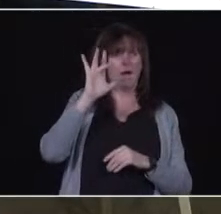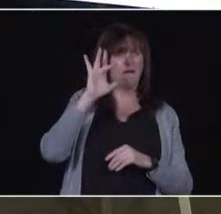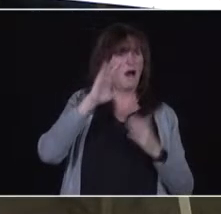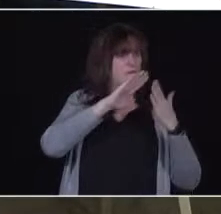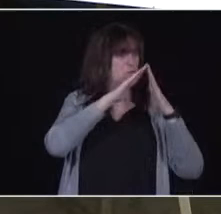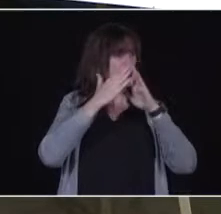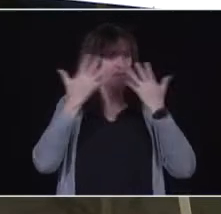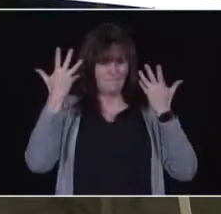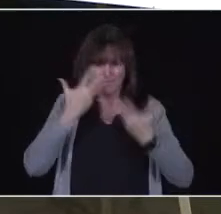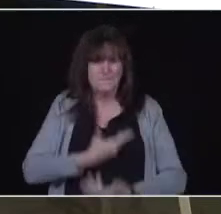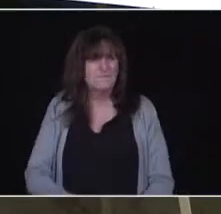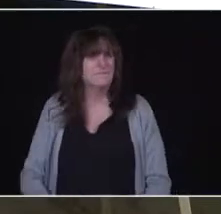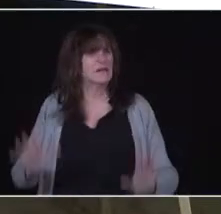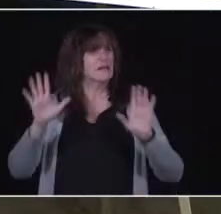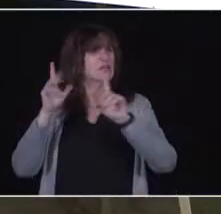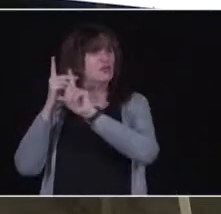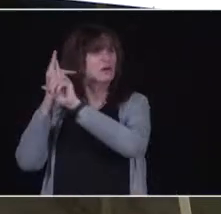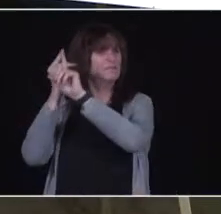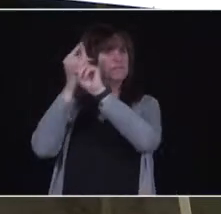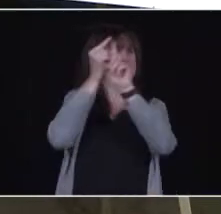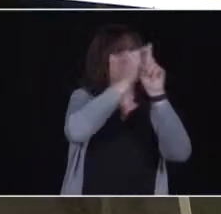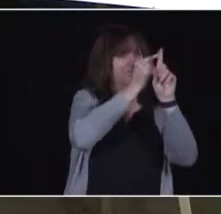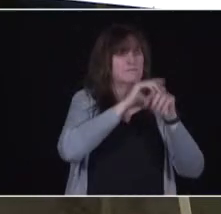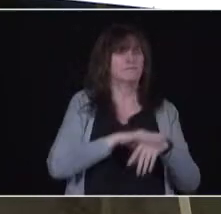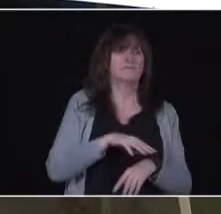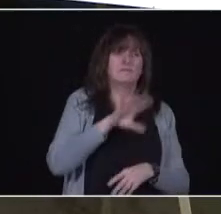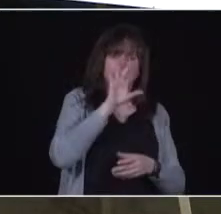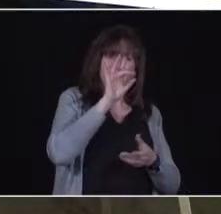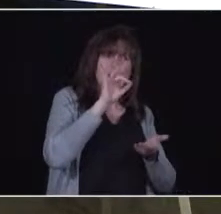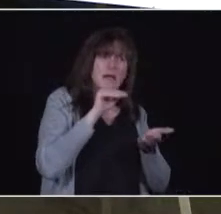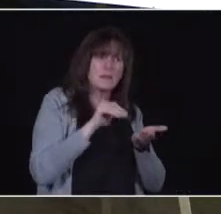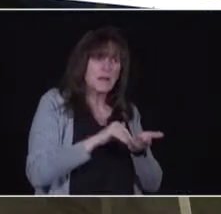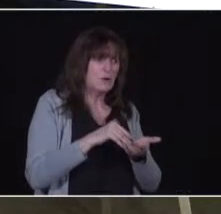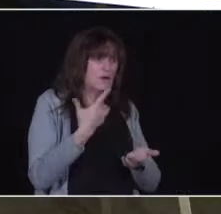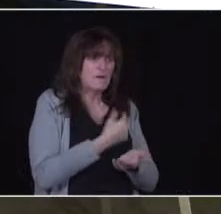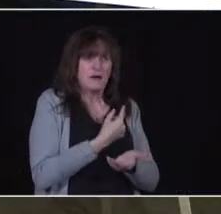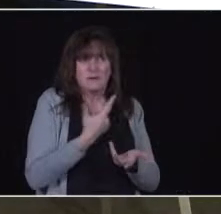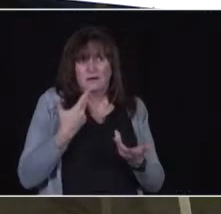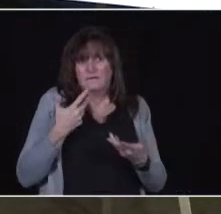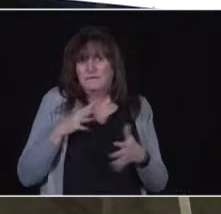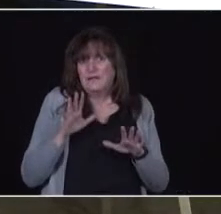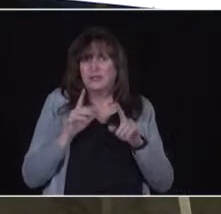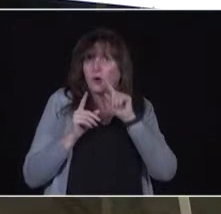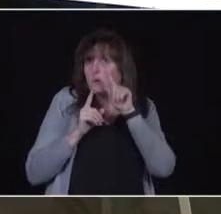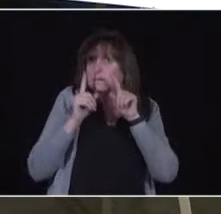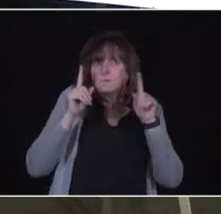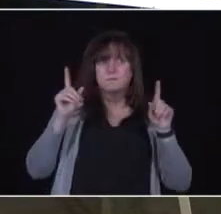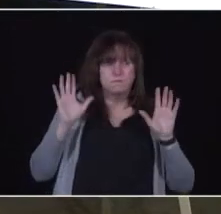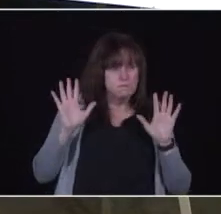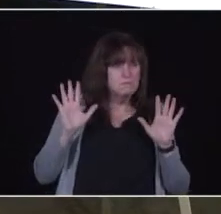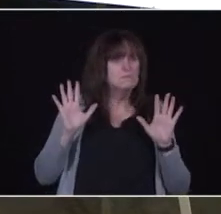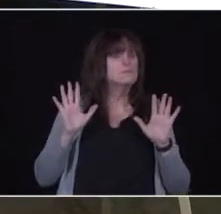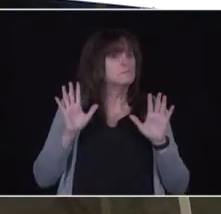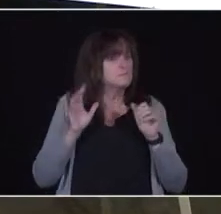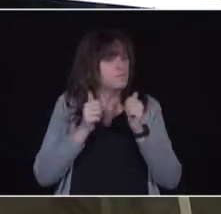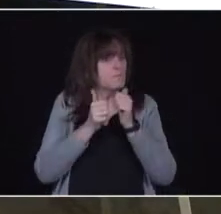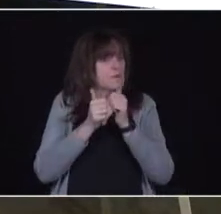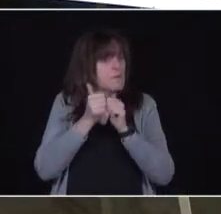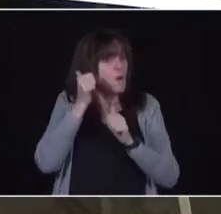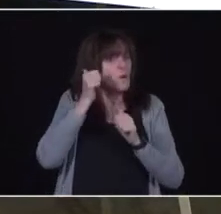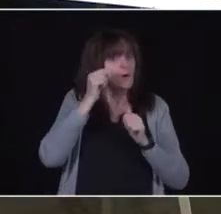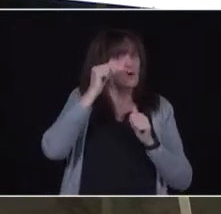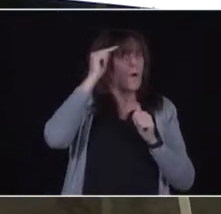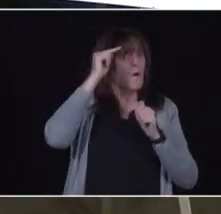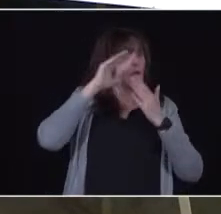again, the uptake has been actually phenomenal. In many communities, the uptake is almost or at 100%. In only one or two